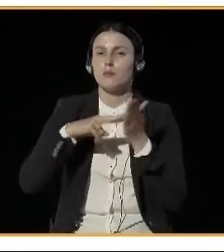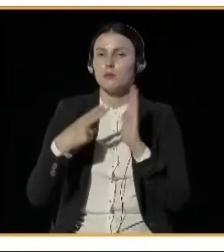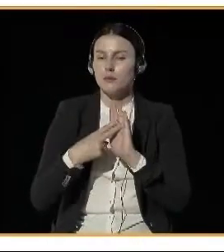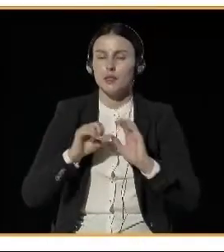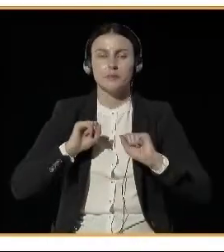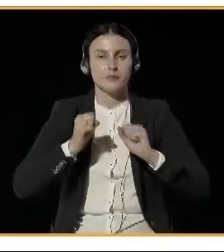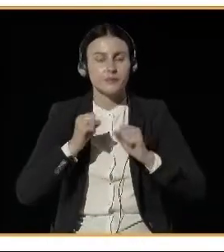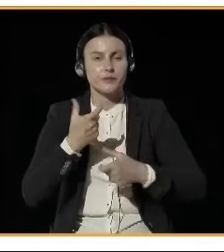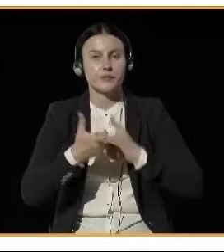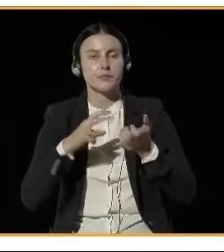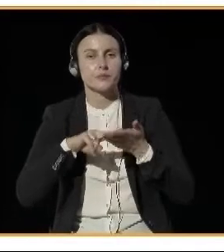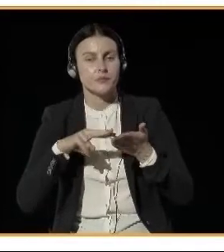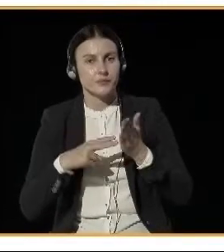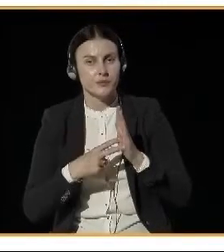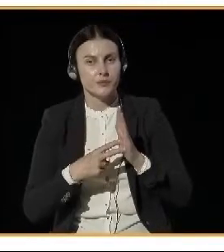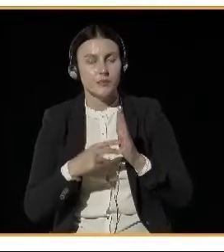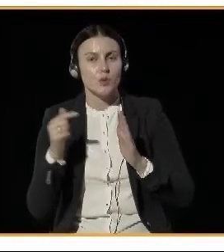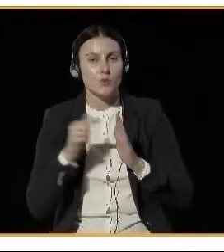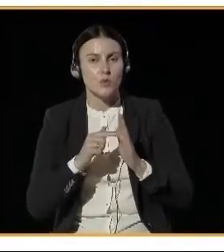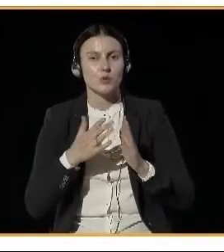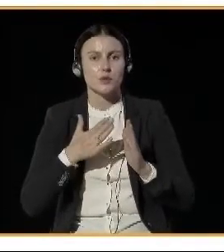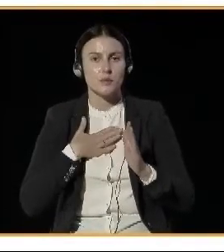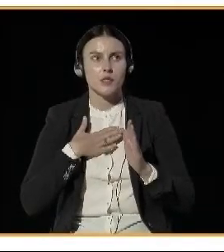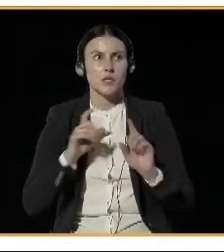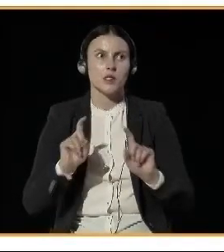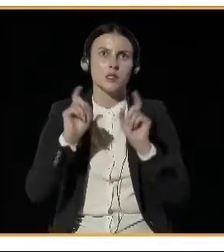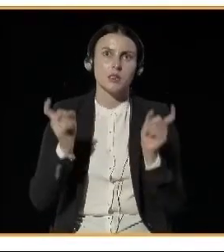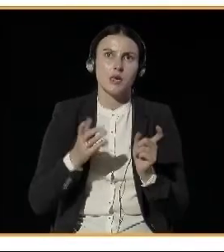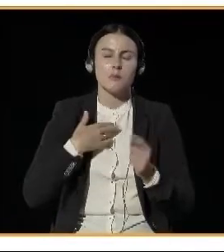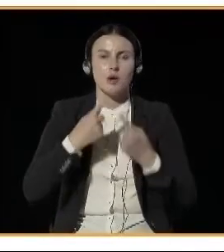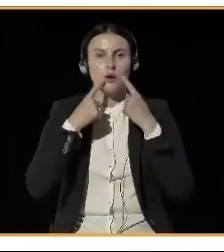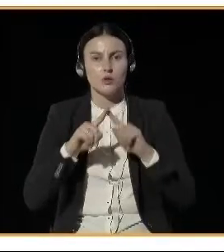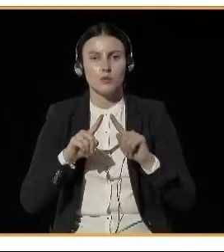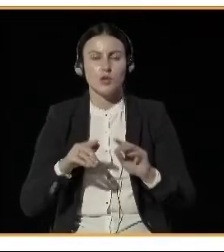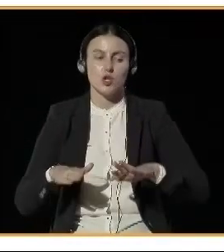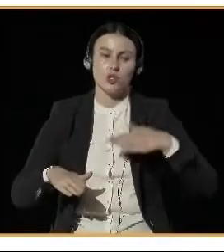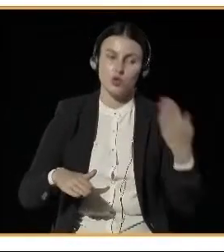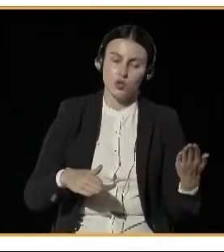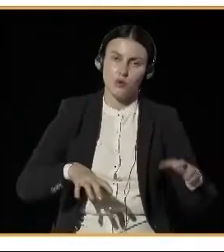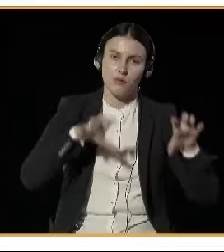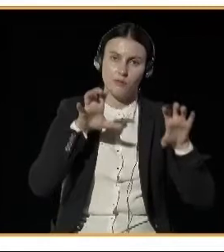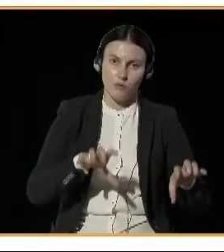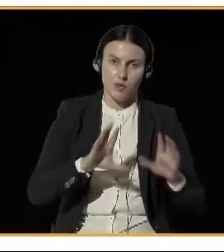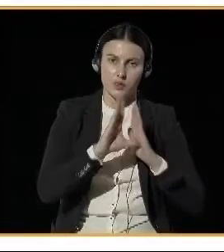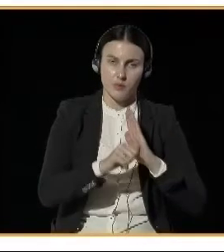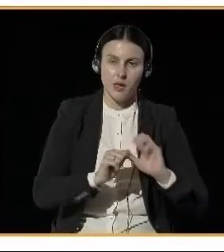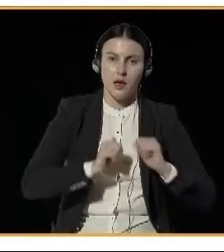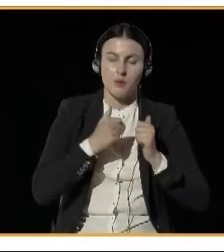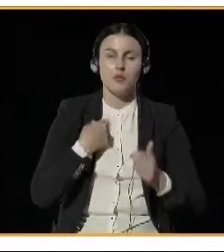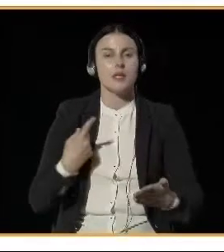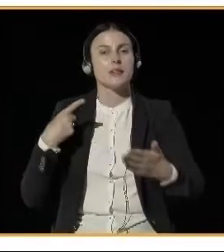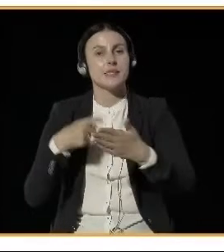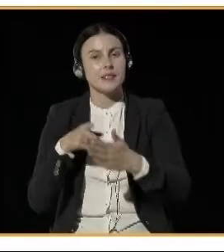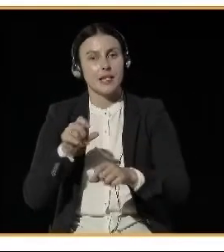the city to comply with air quality limits within a few years or a certain time setting